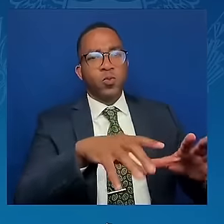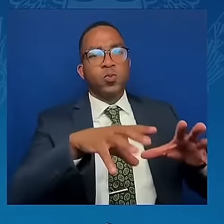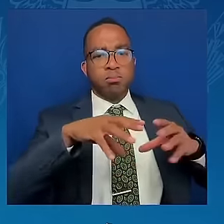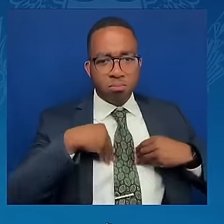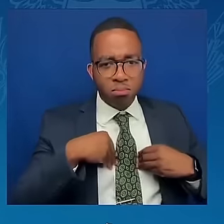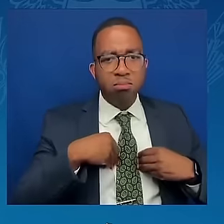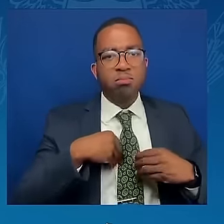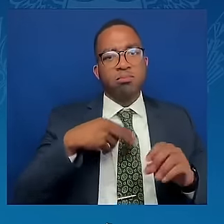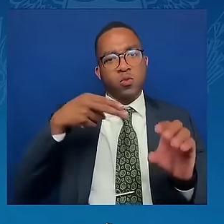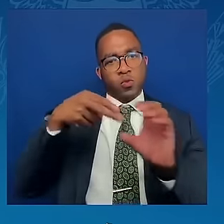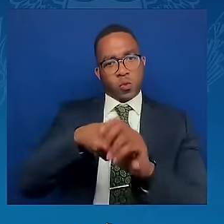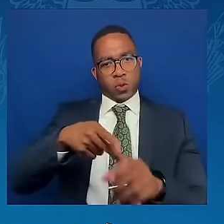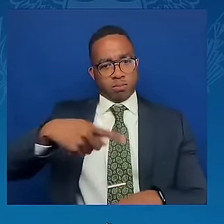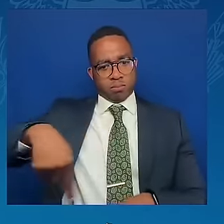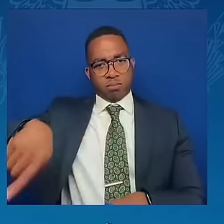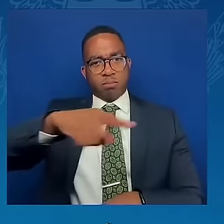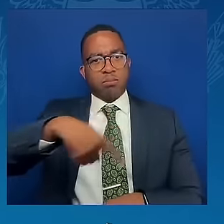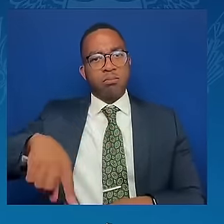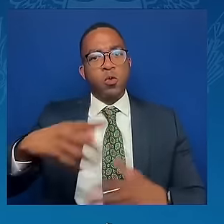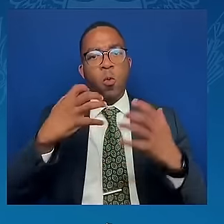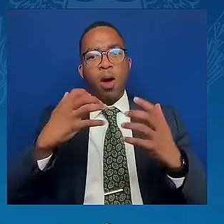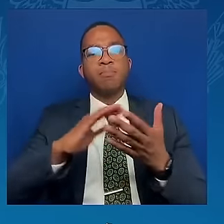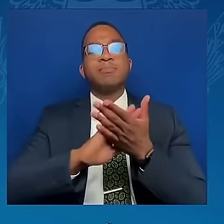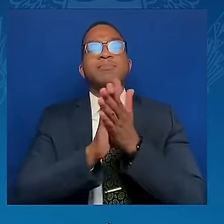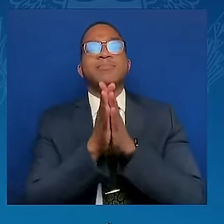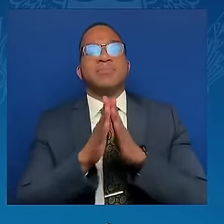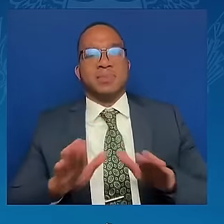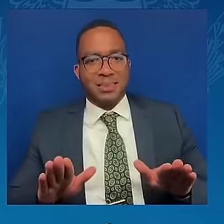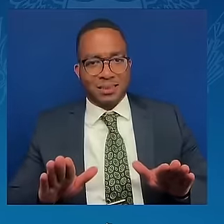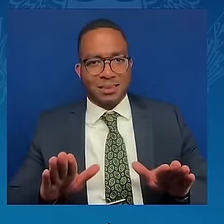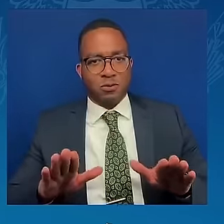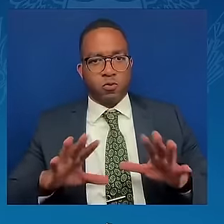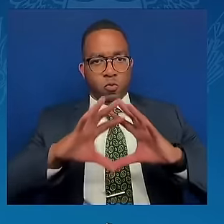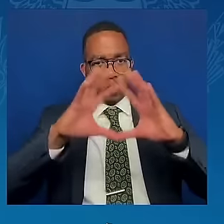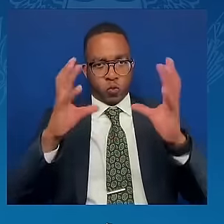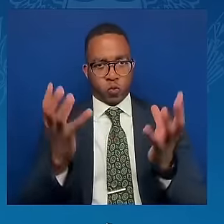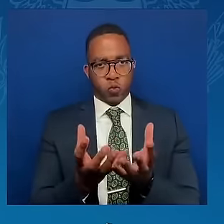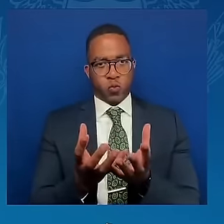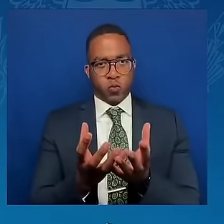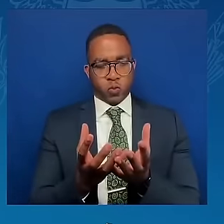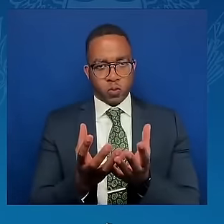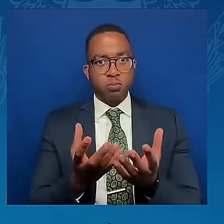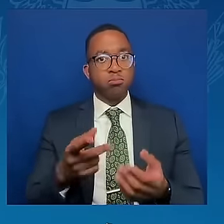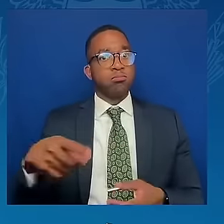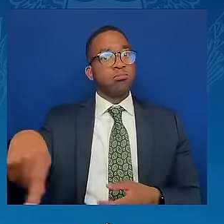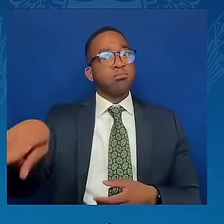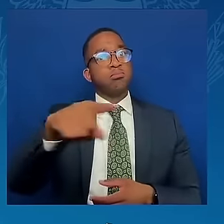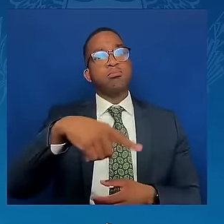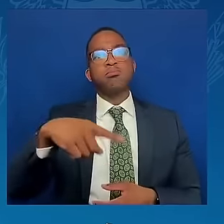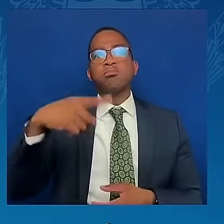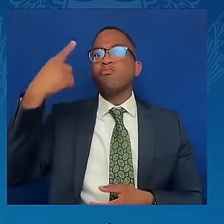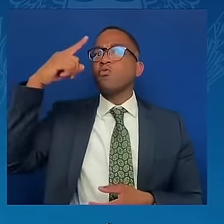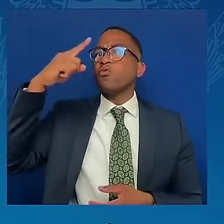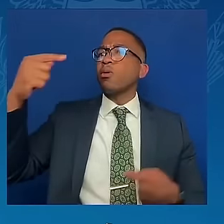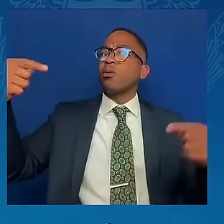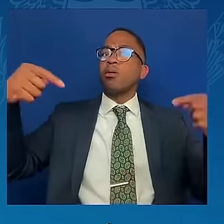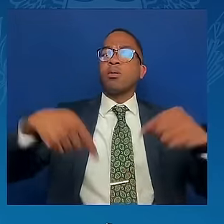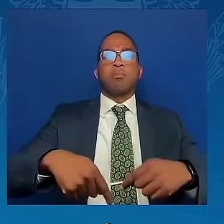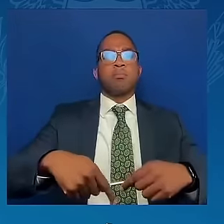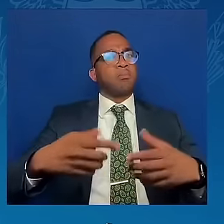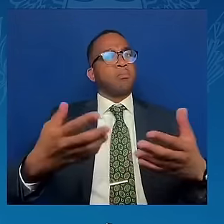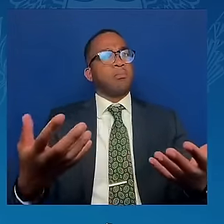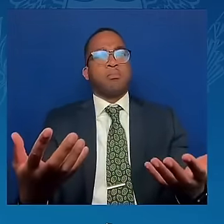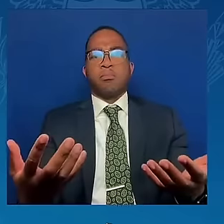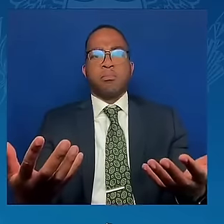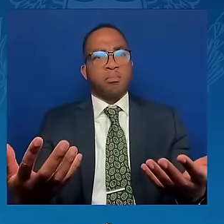Distinguished leaders and representatives of states, what exactly can this summit deliver? First, is to prove